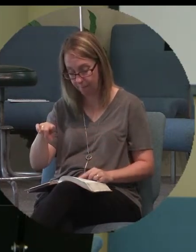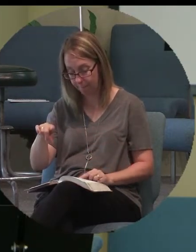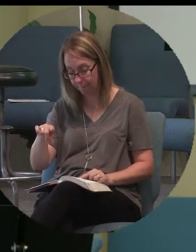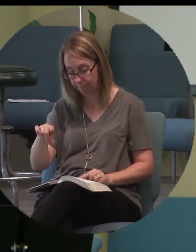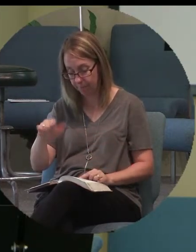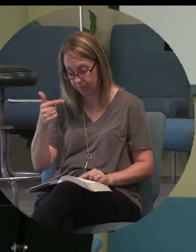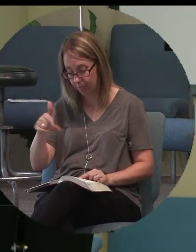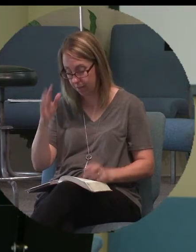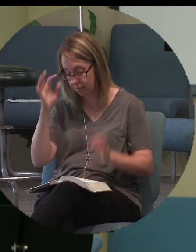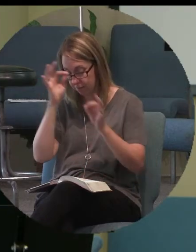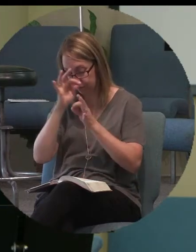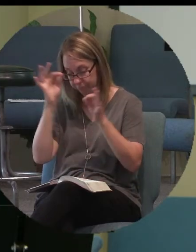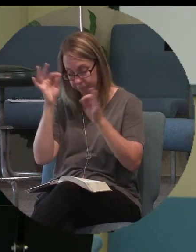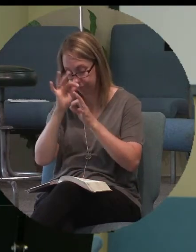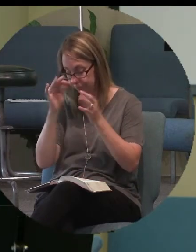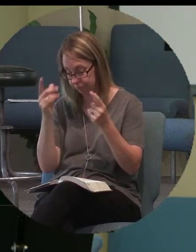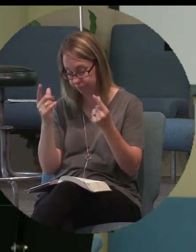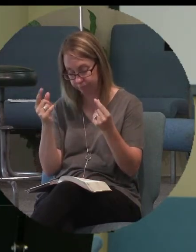for they don't have a clue.